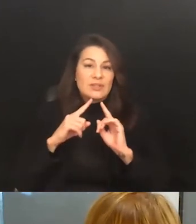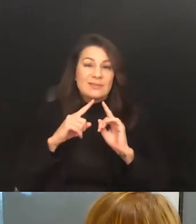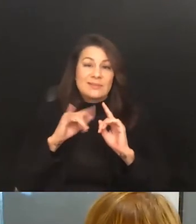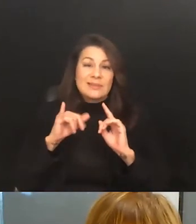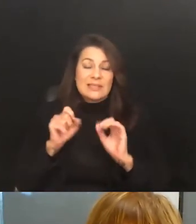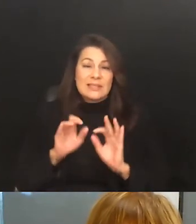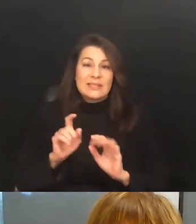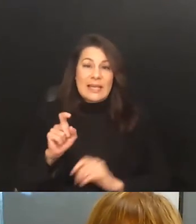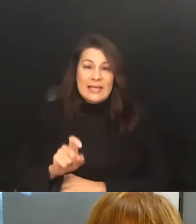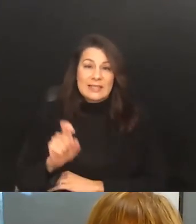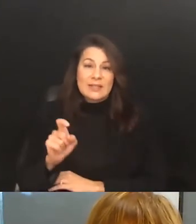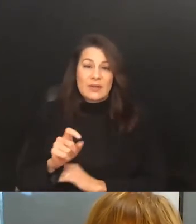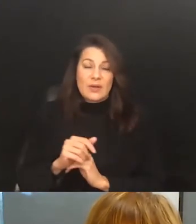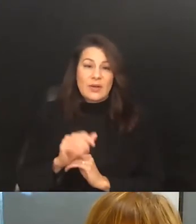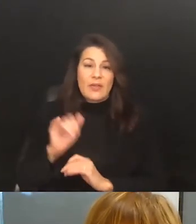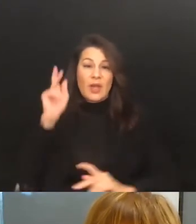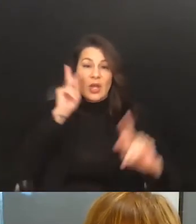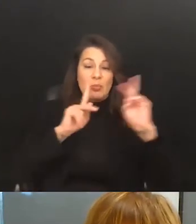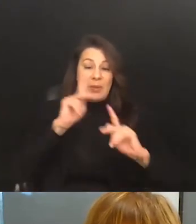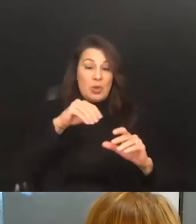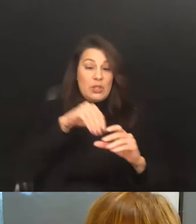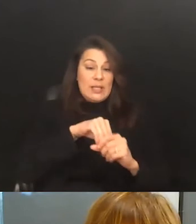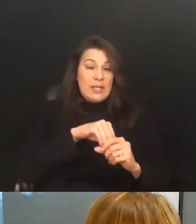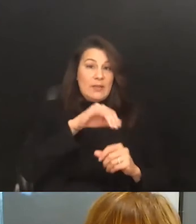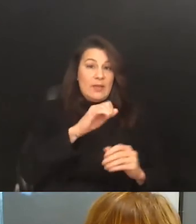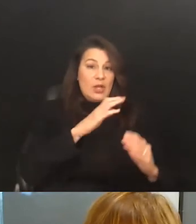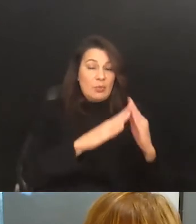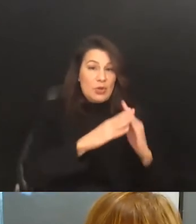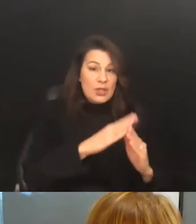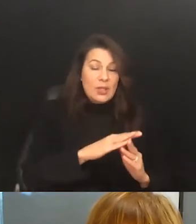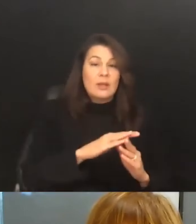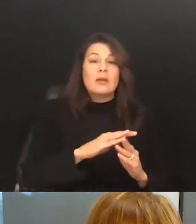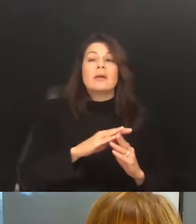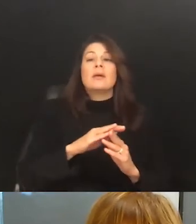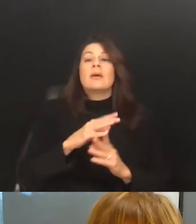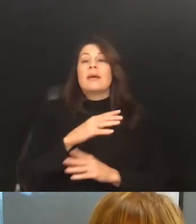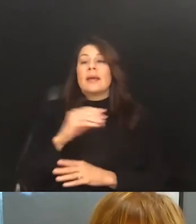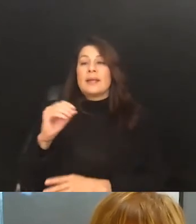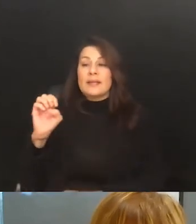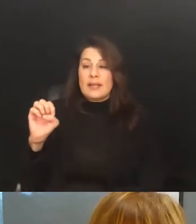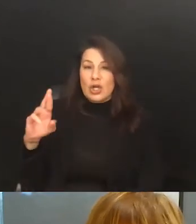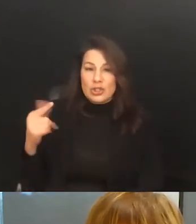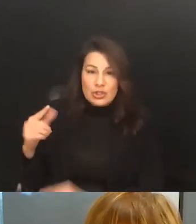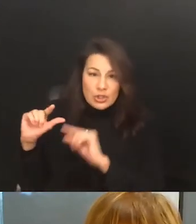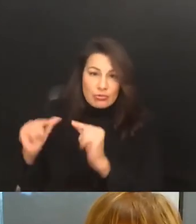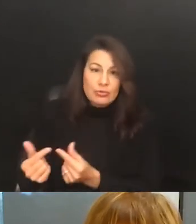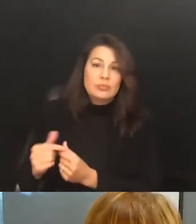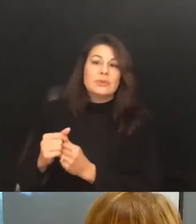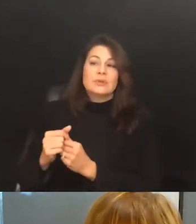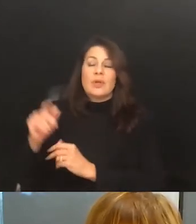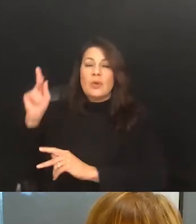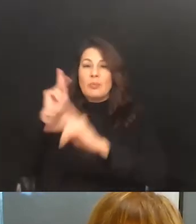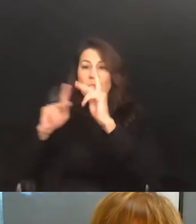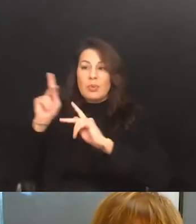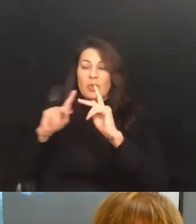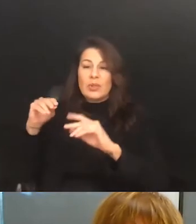that people within the community, as well as ERG groups, as well as people in the,